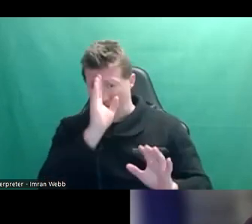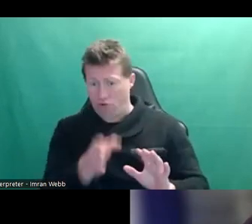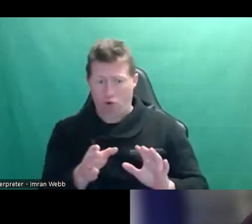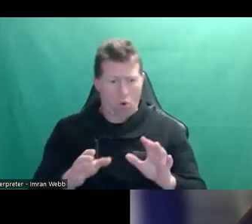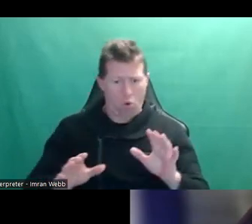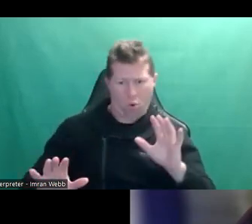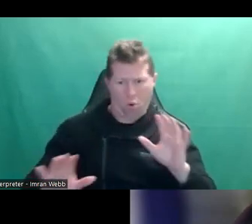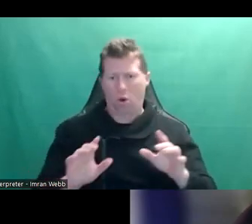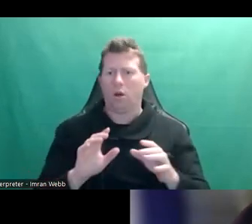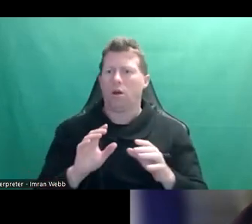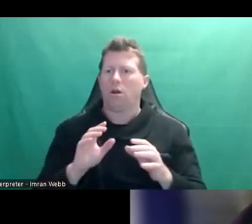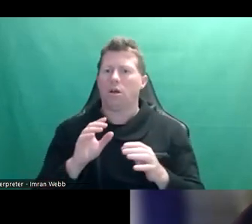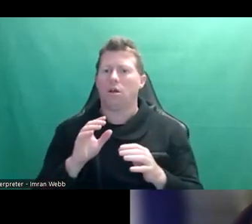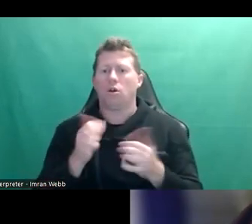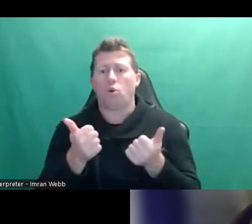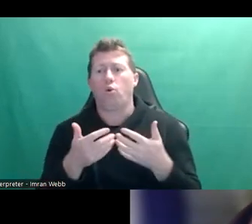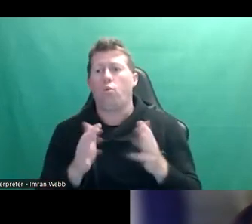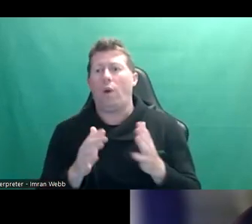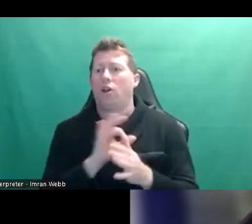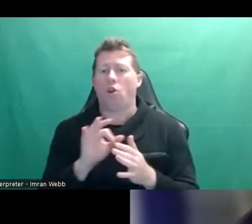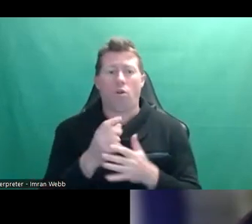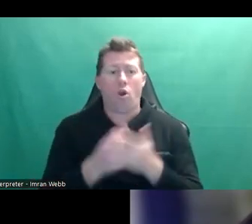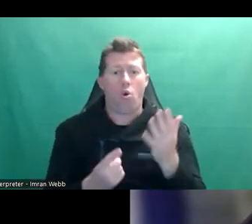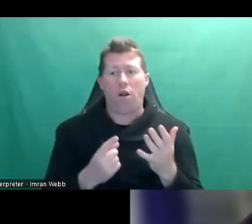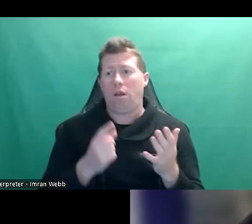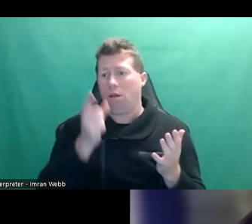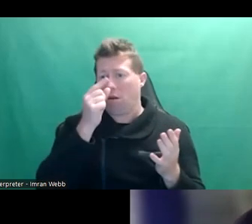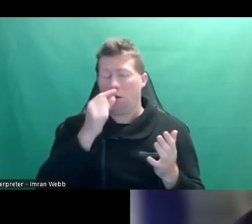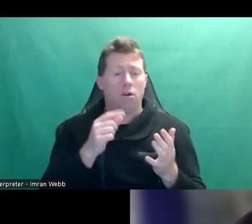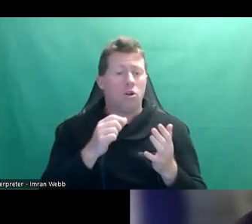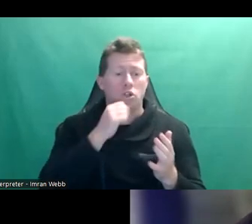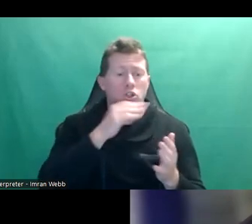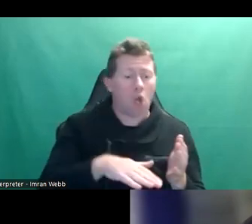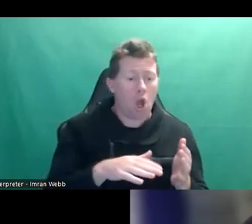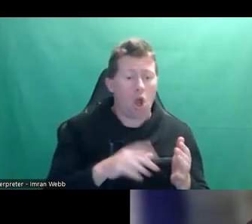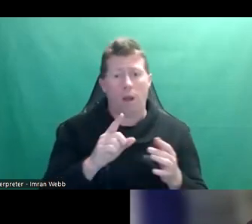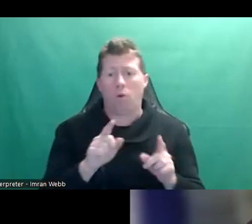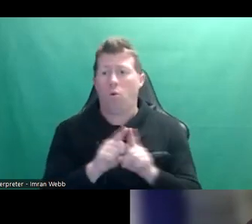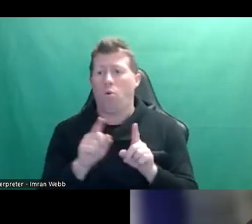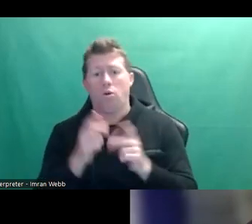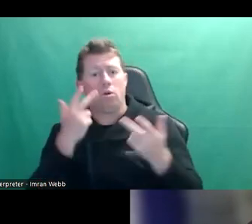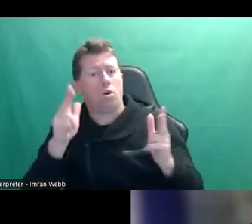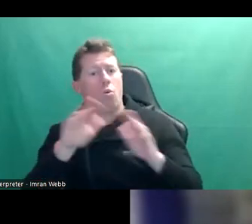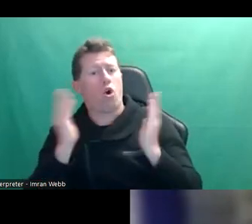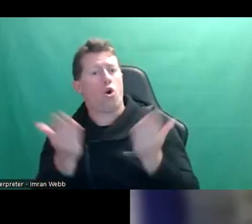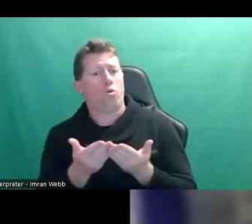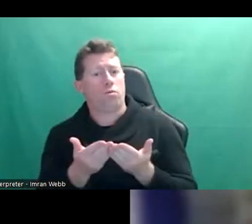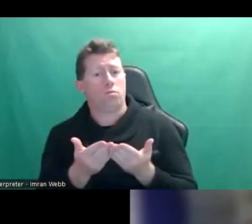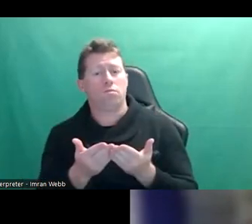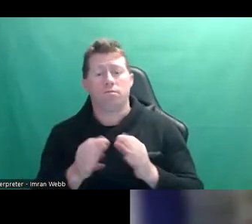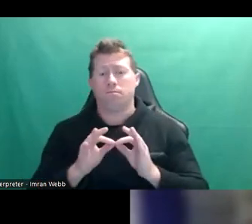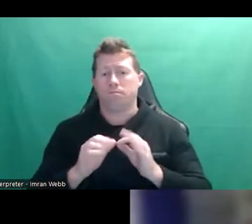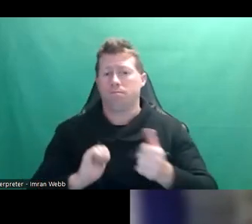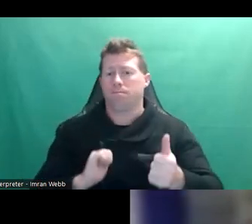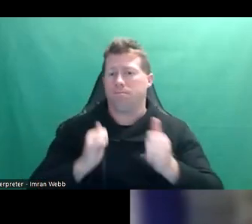way to not only, you know, either potentially create a safe space for a child or then also a safe space for the world. Yeah, thanks for that, Chanel. And